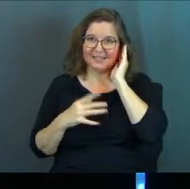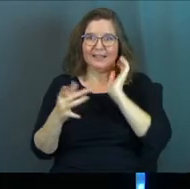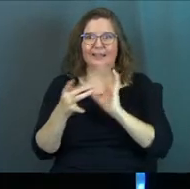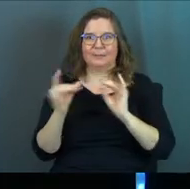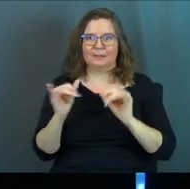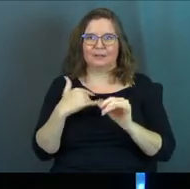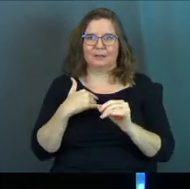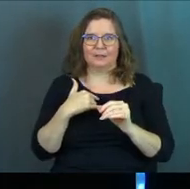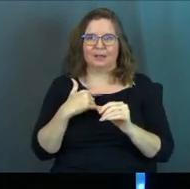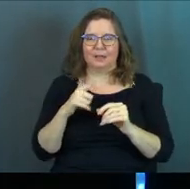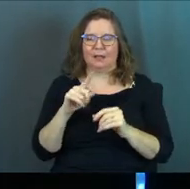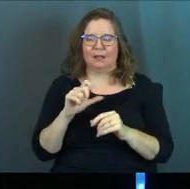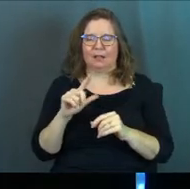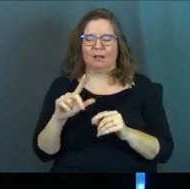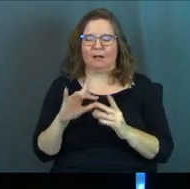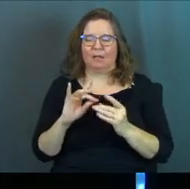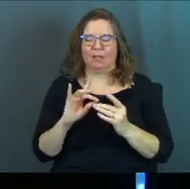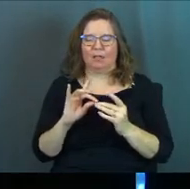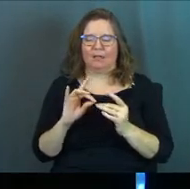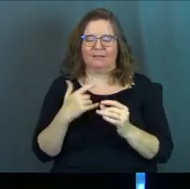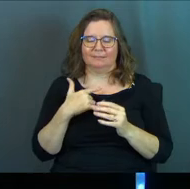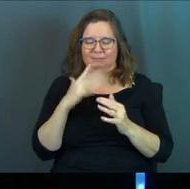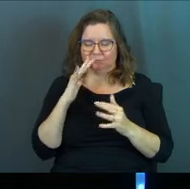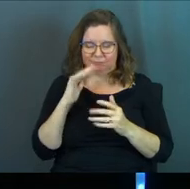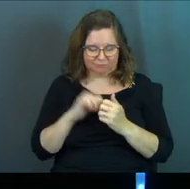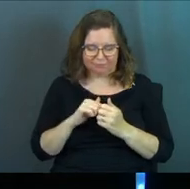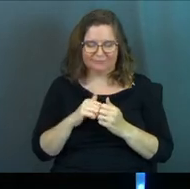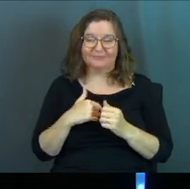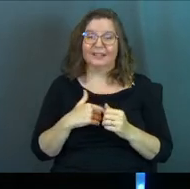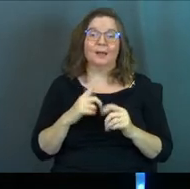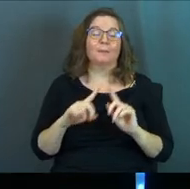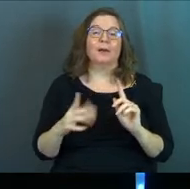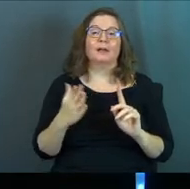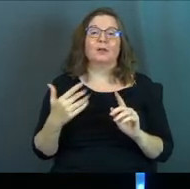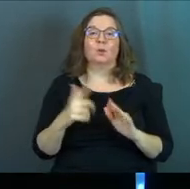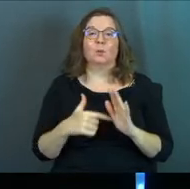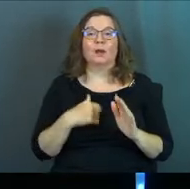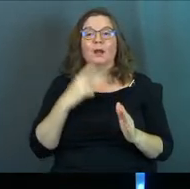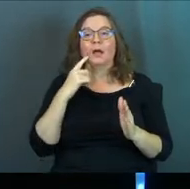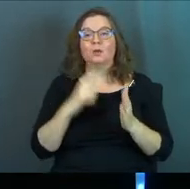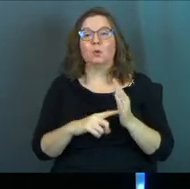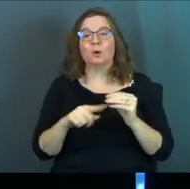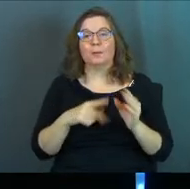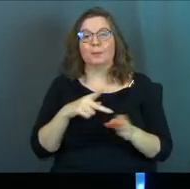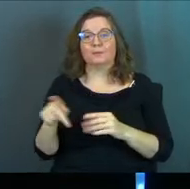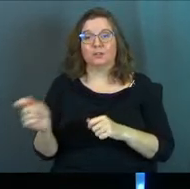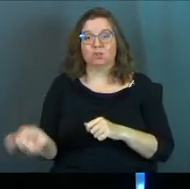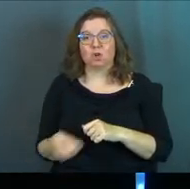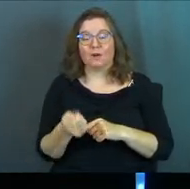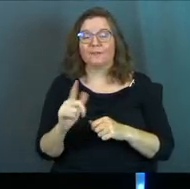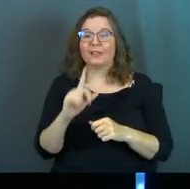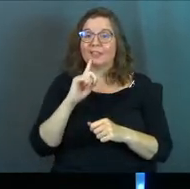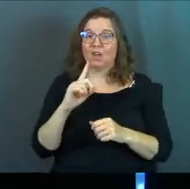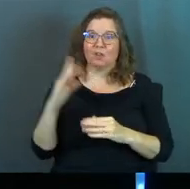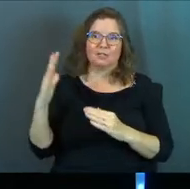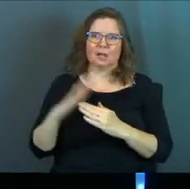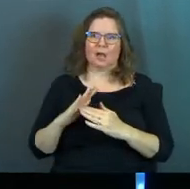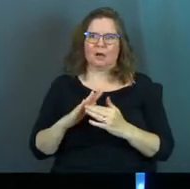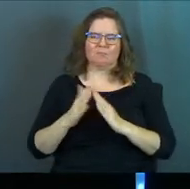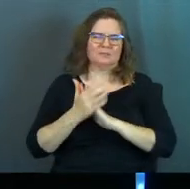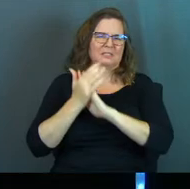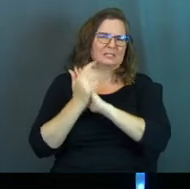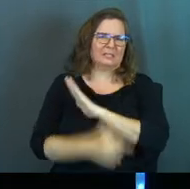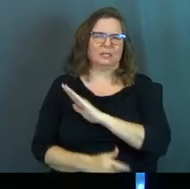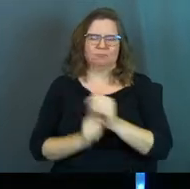too, it's like they lull you to sleep. It's just the most brilliant thing ever. But here's what I notice about professional golfers. They're at the top of their